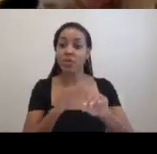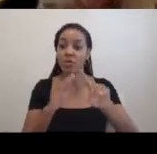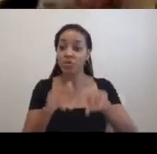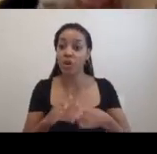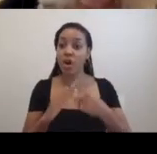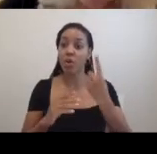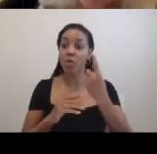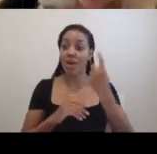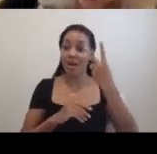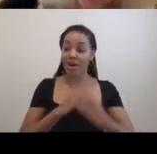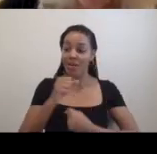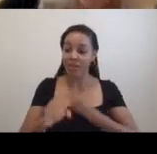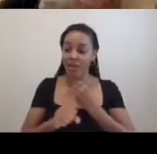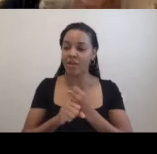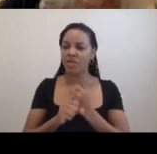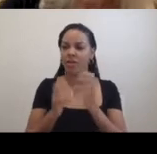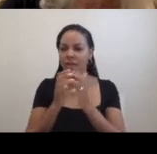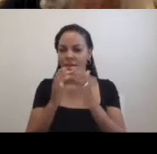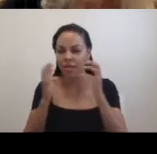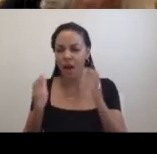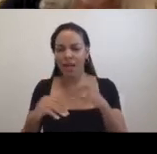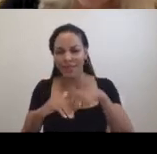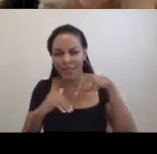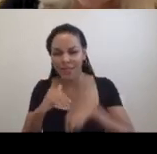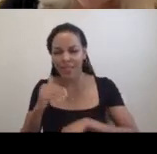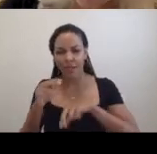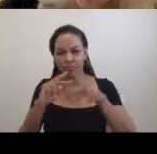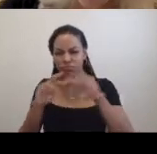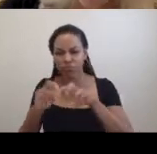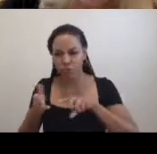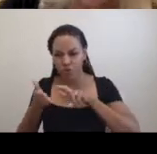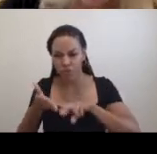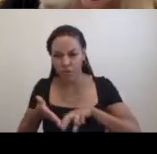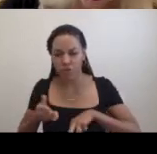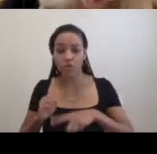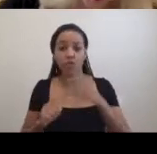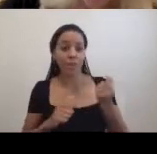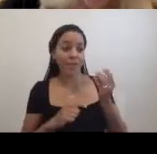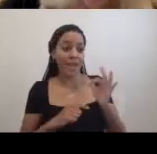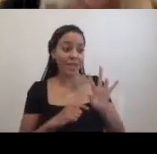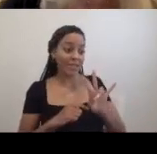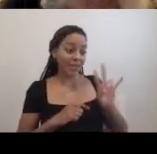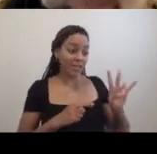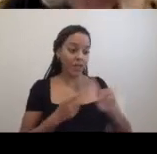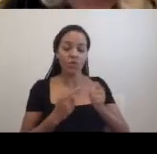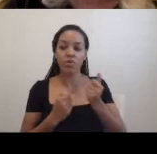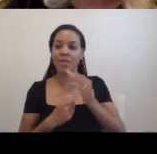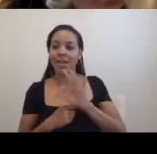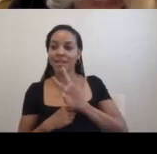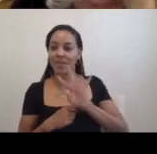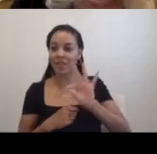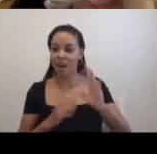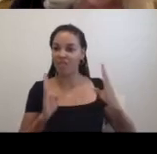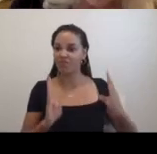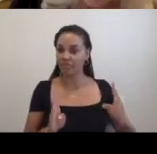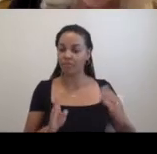of tremendous research from 1977 to 1979. How